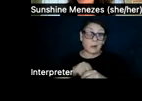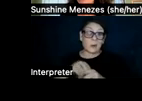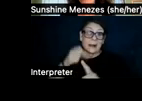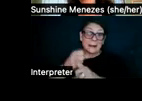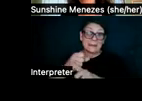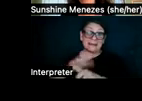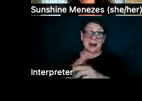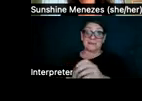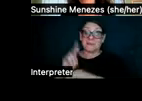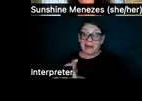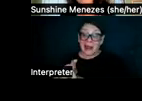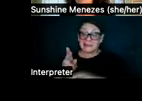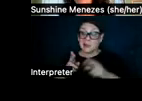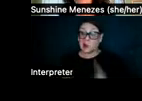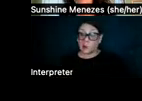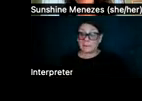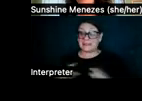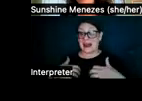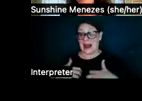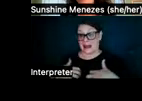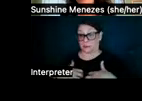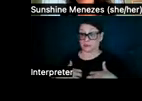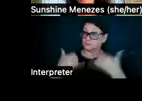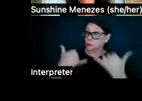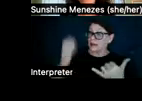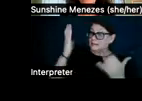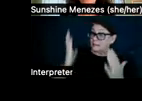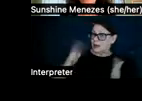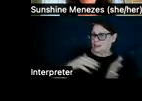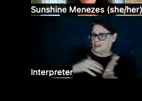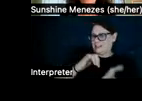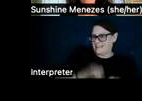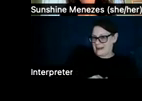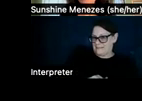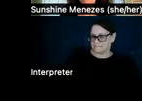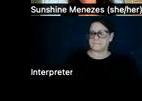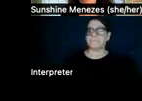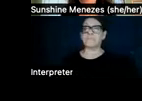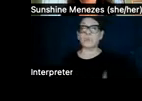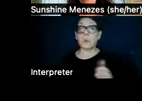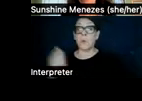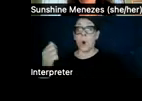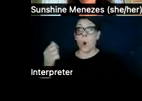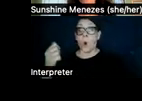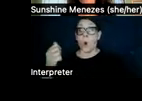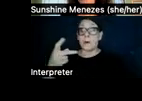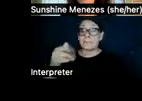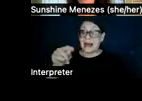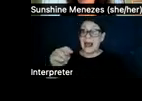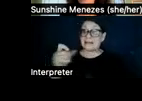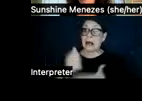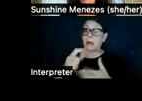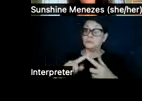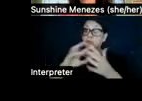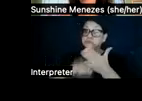animals, and humans. This is exactly what today's speaker studies. While most plans for decarbonizing typically